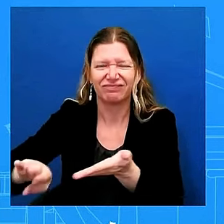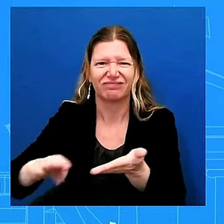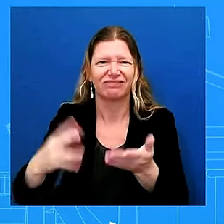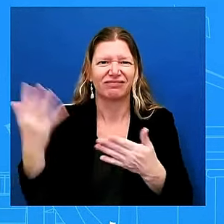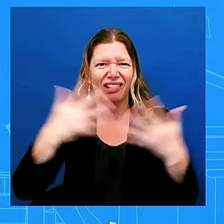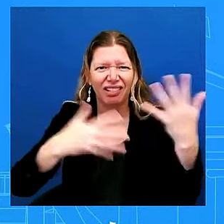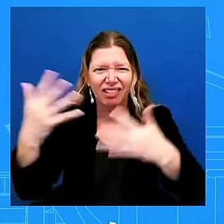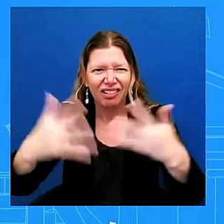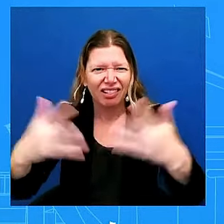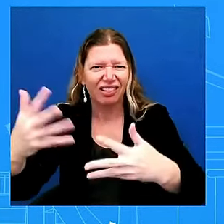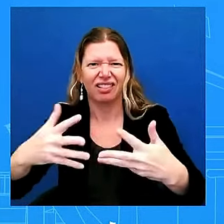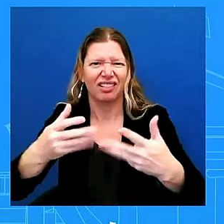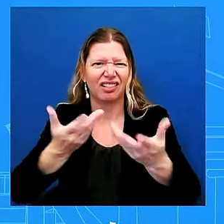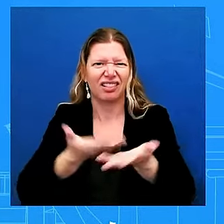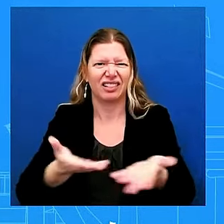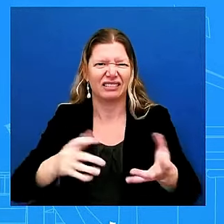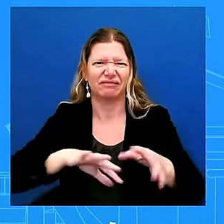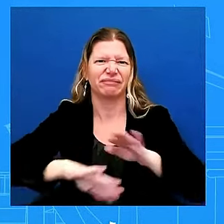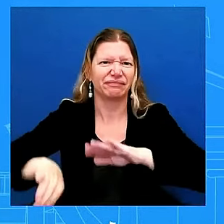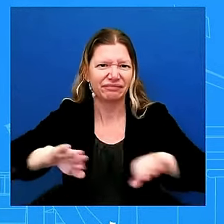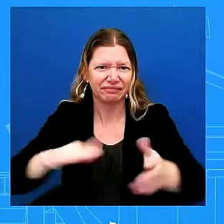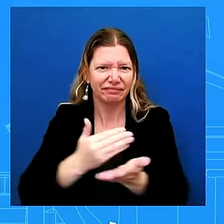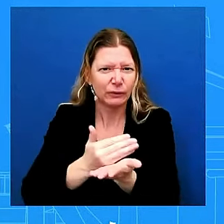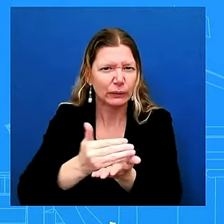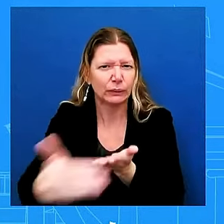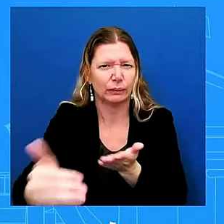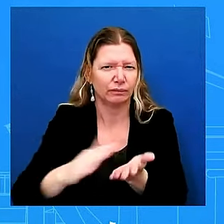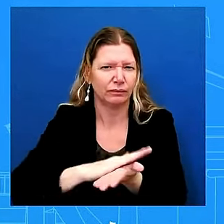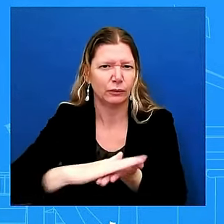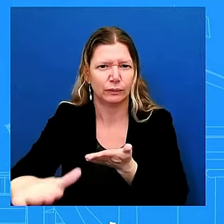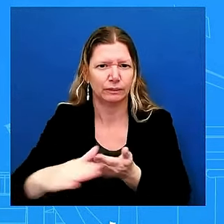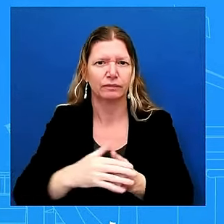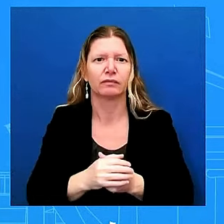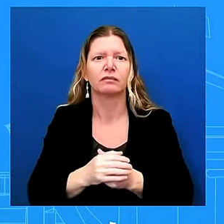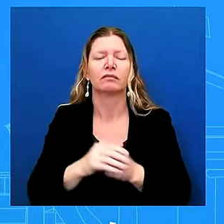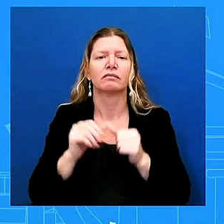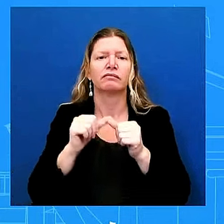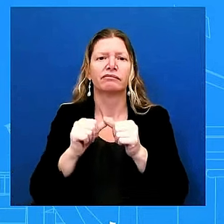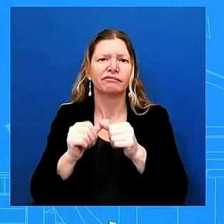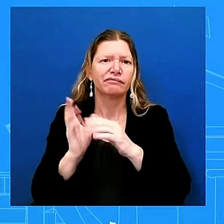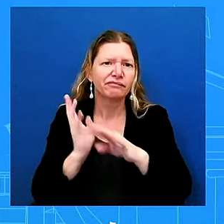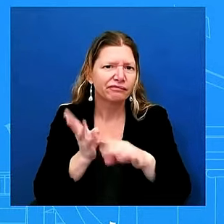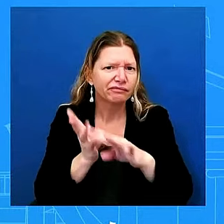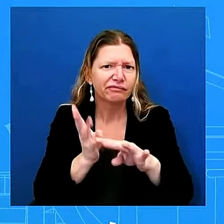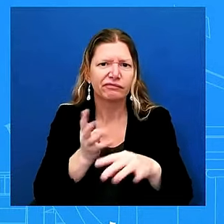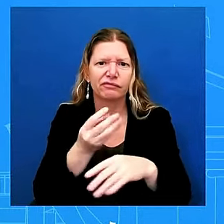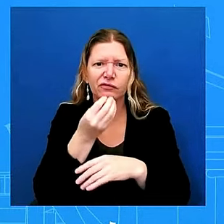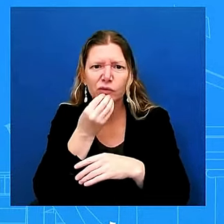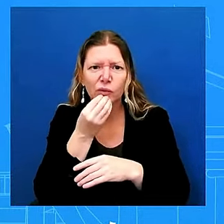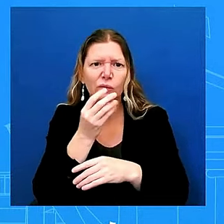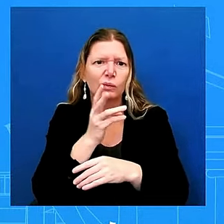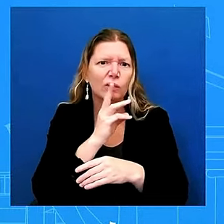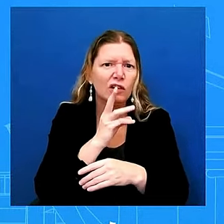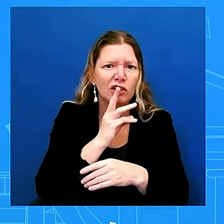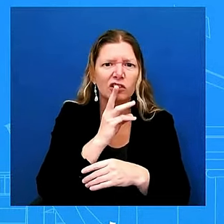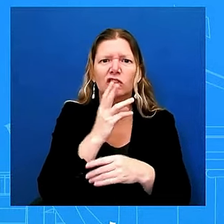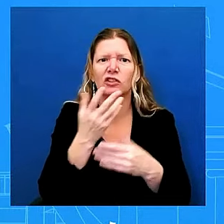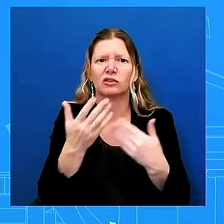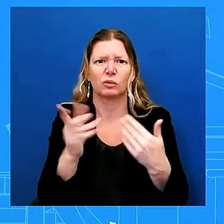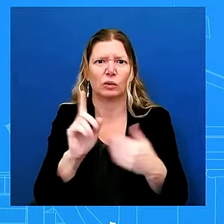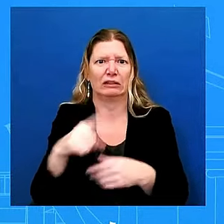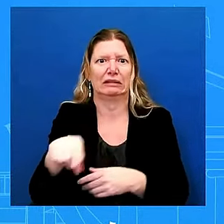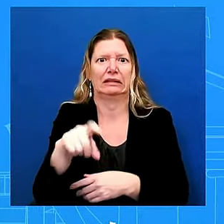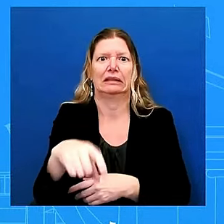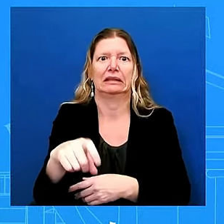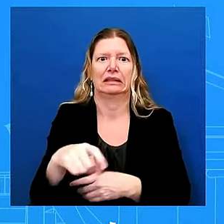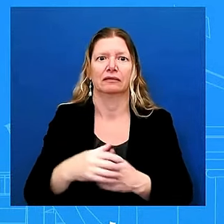commodities like food and water to where they're most needed today we've heard they've reopened 220 roads which will